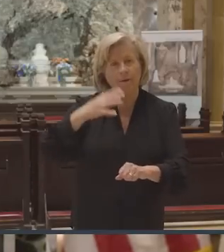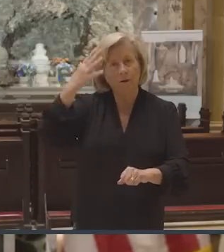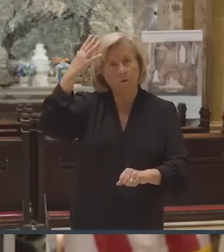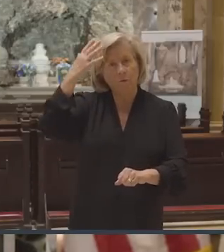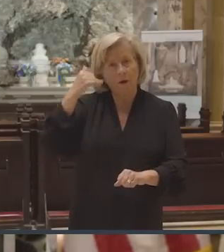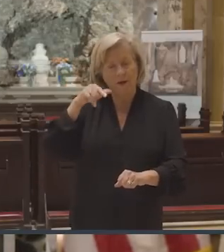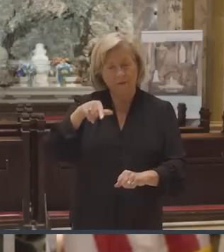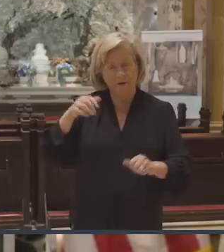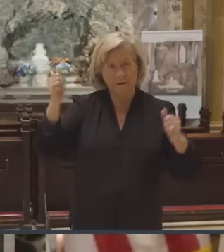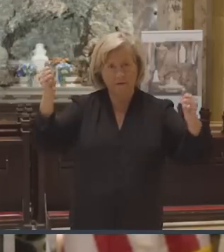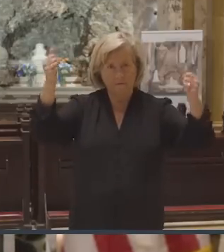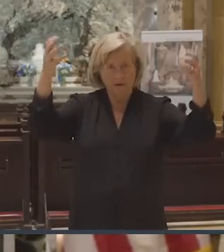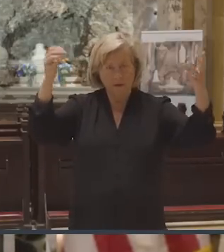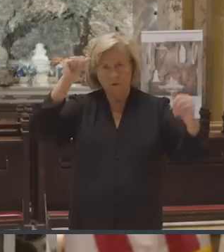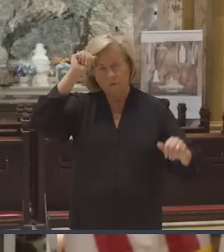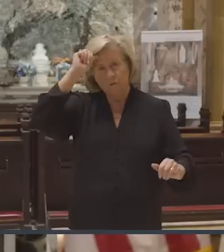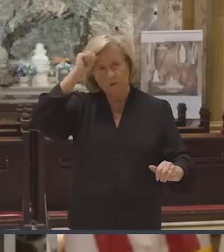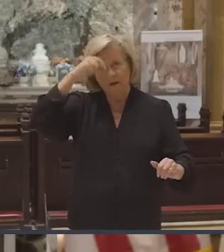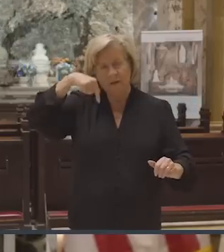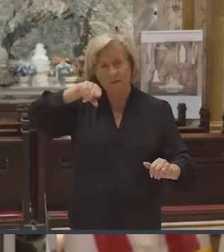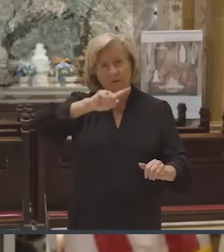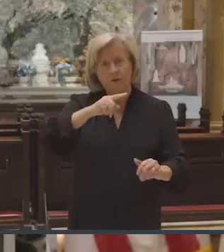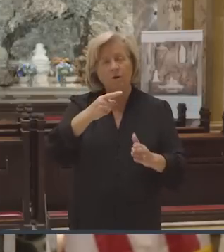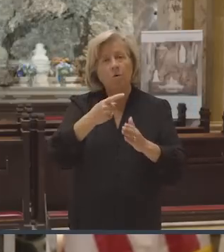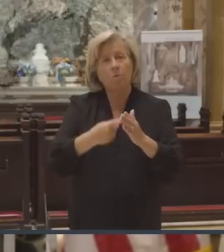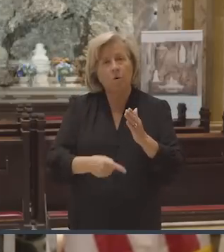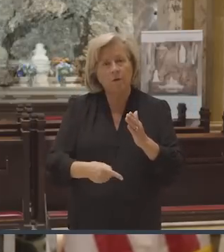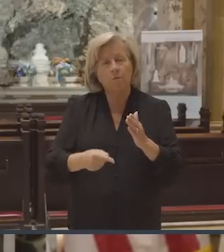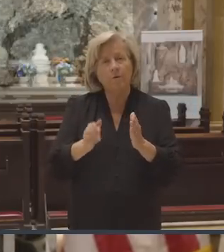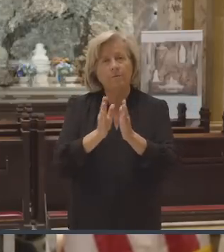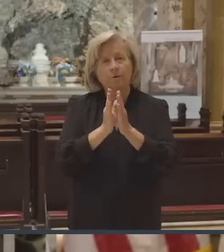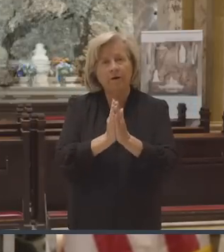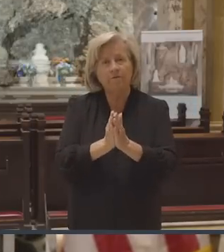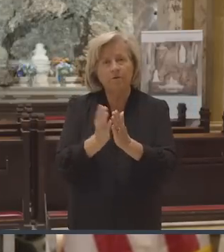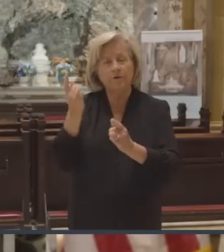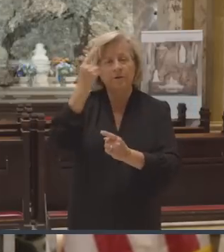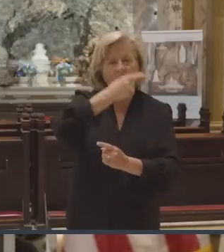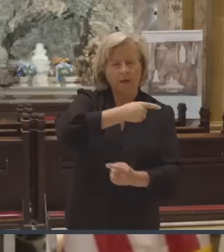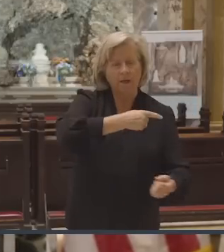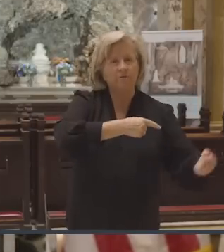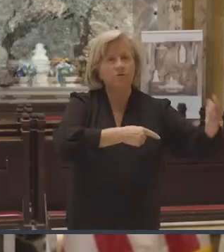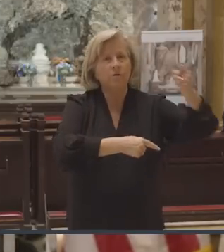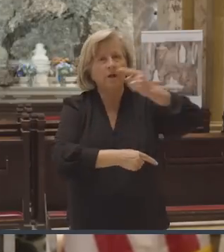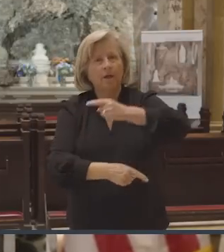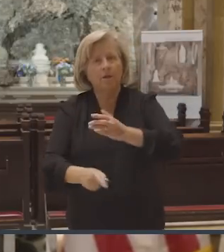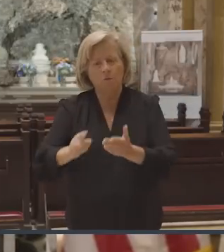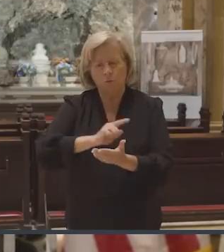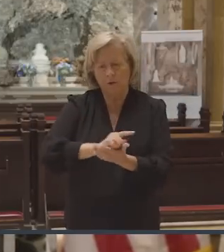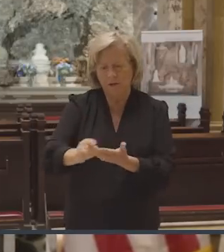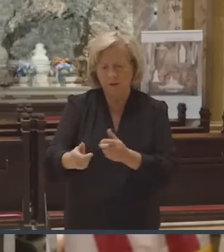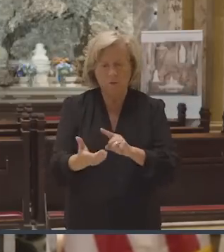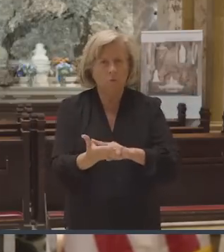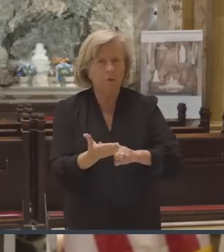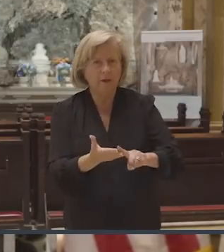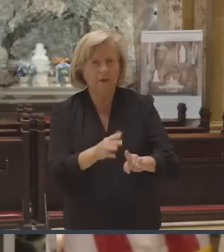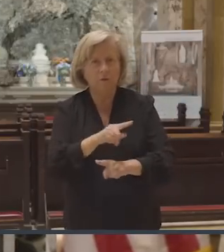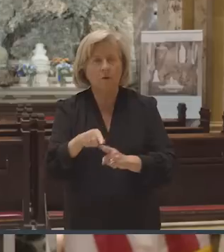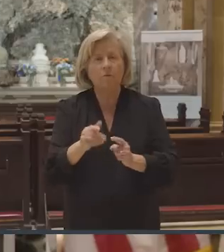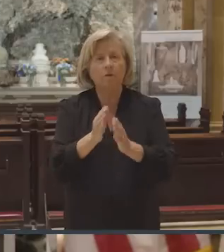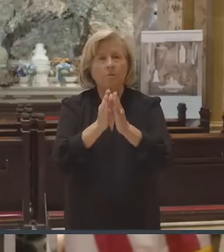reminds us what we pray for day after day, week after week, when we pray,